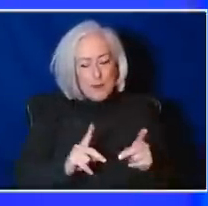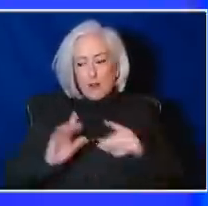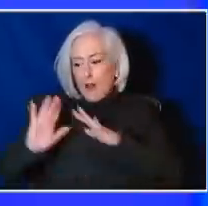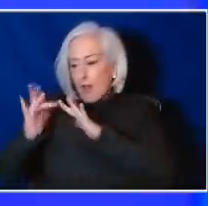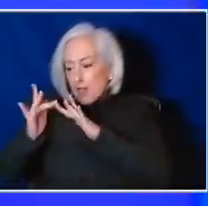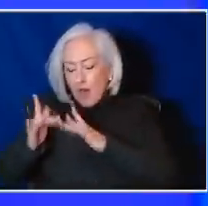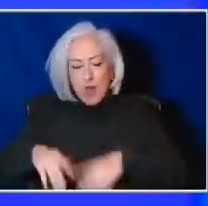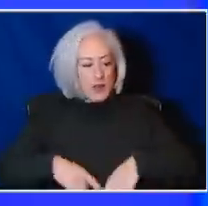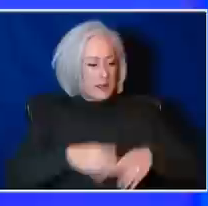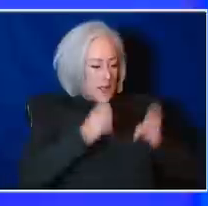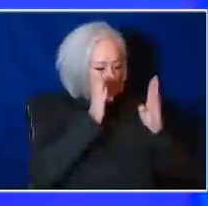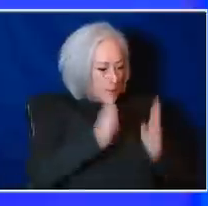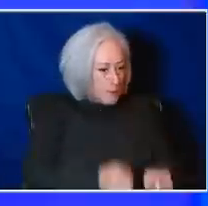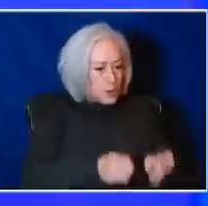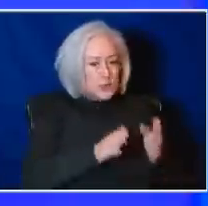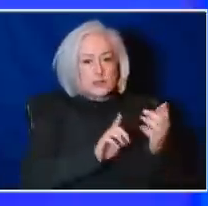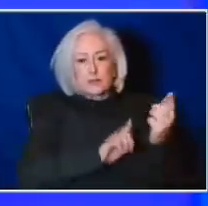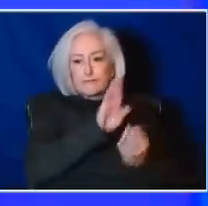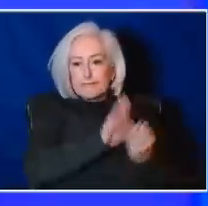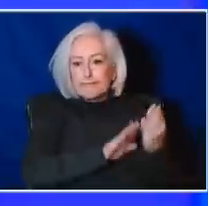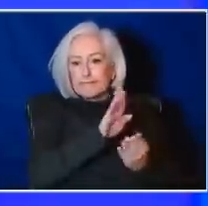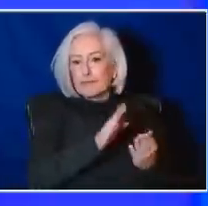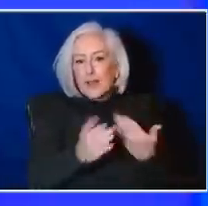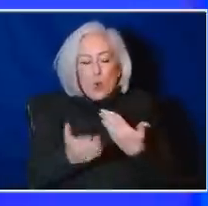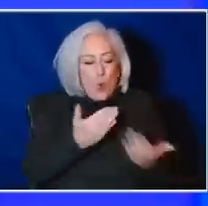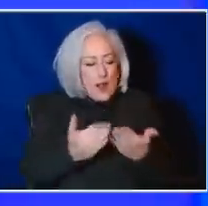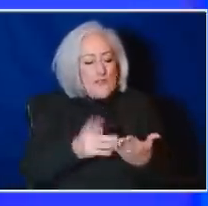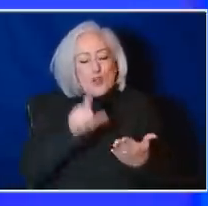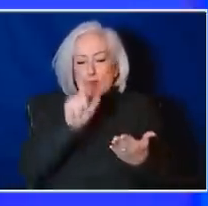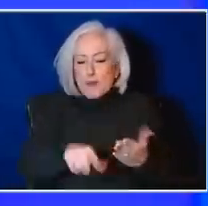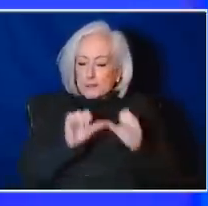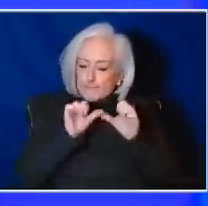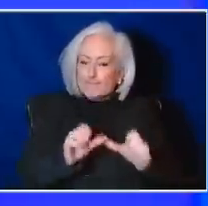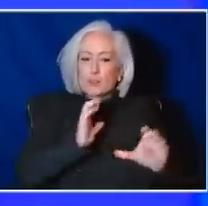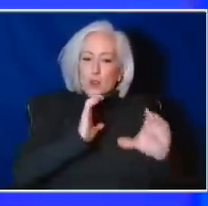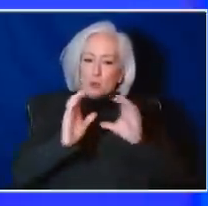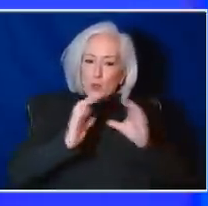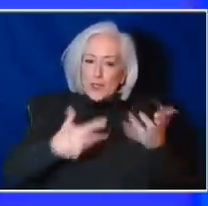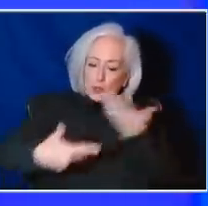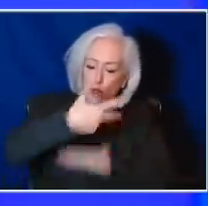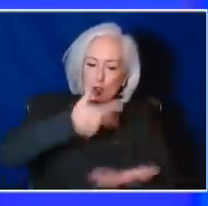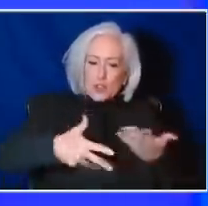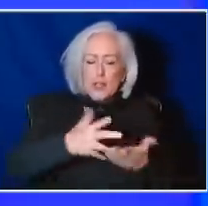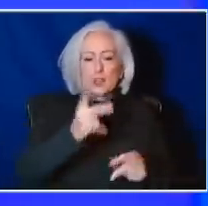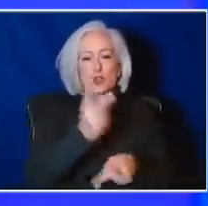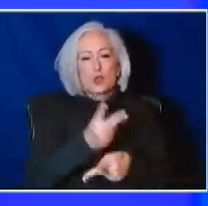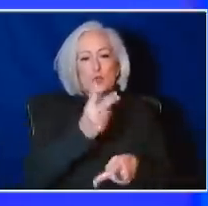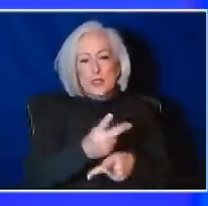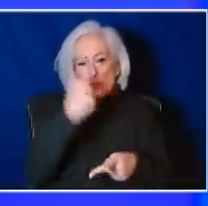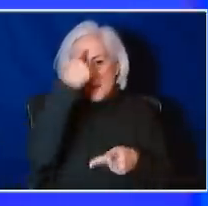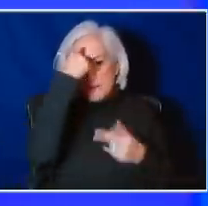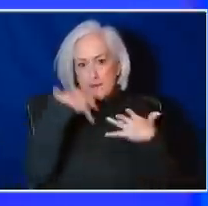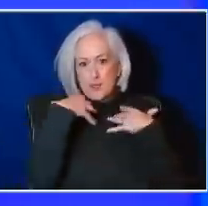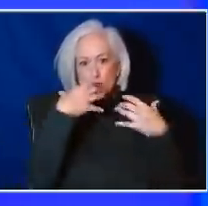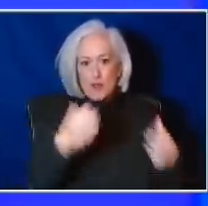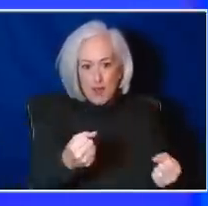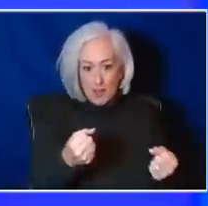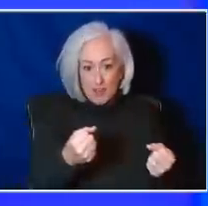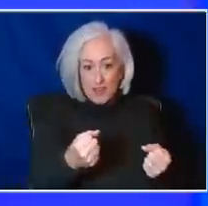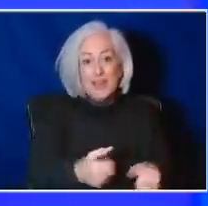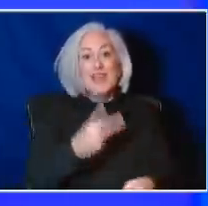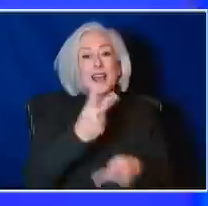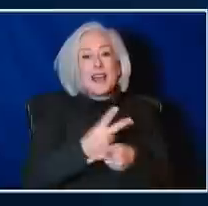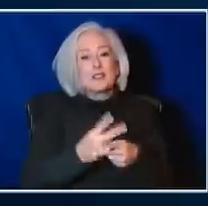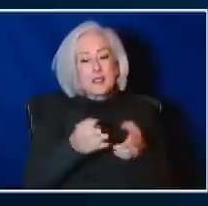is, we have to keep that communication and socialization going in order to maintain our mental health and in order to maintain our health overall.